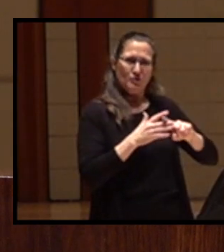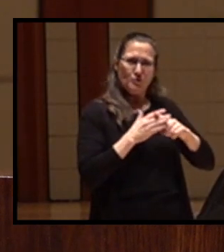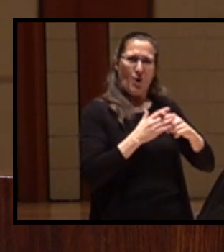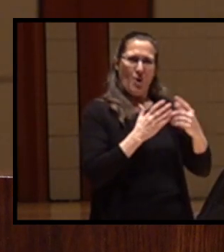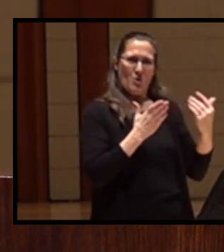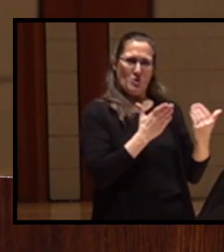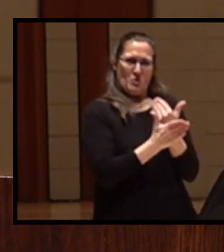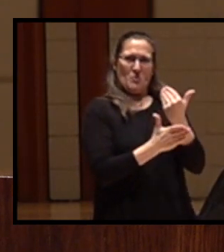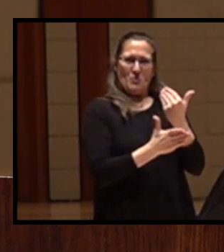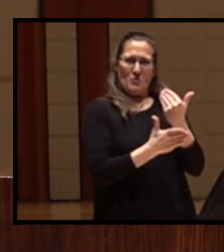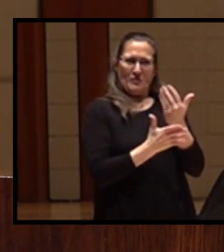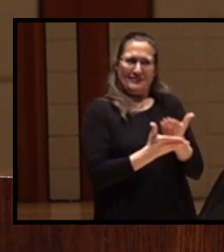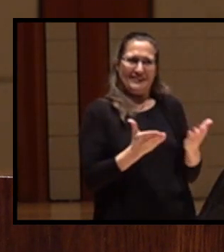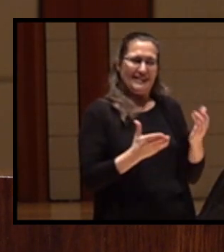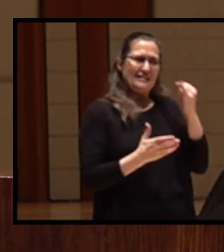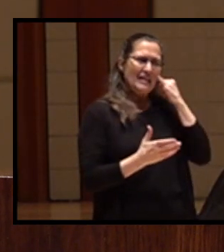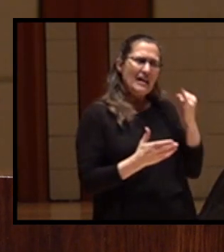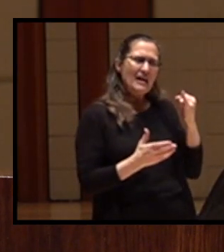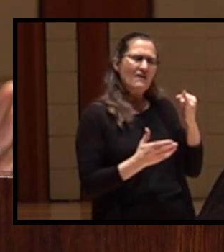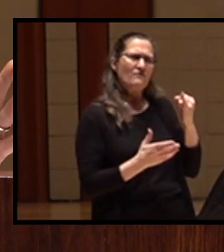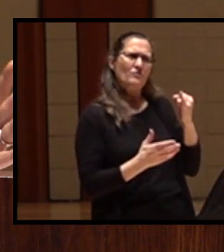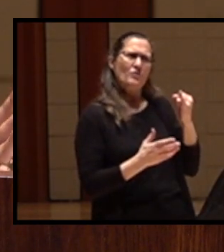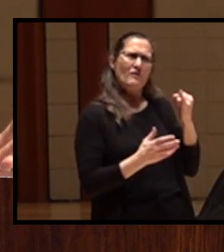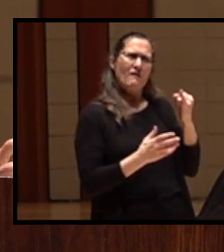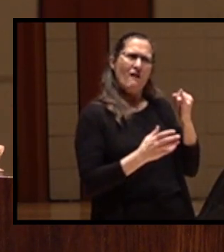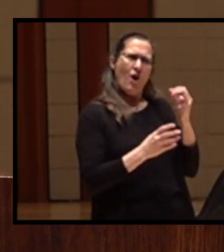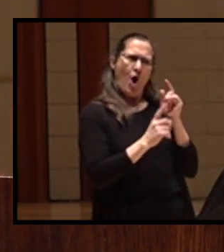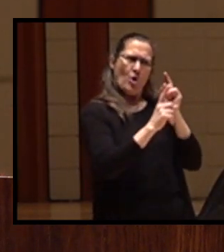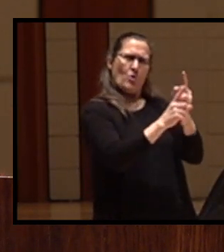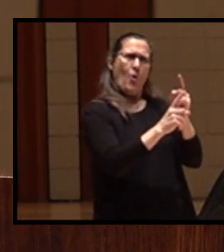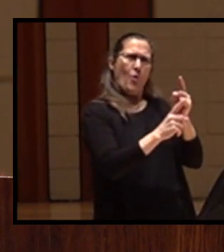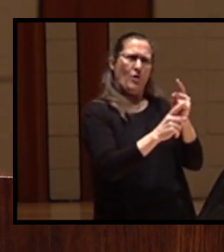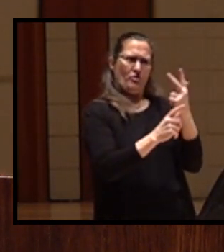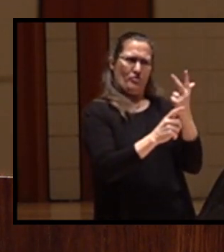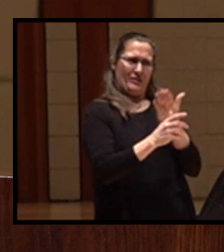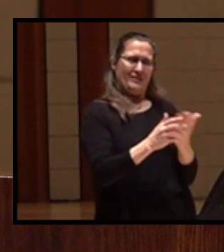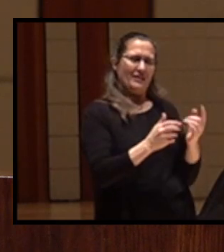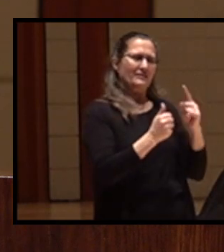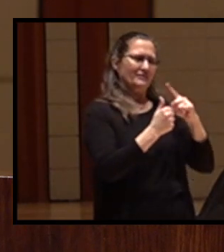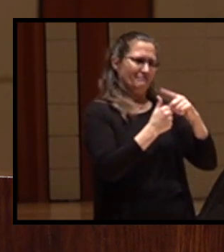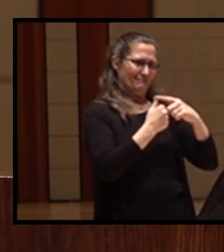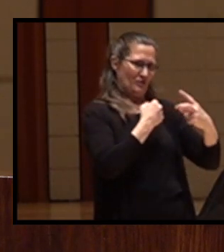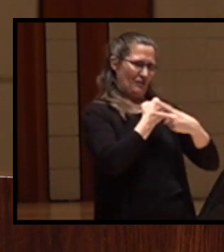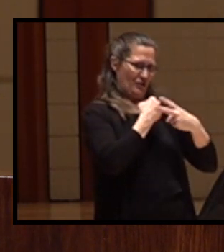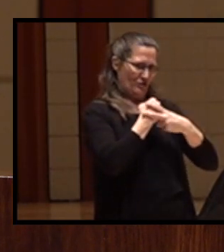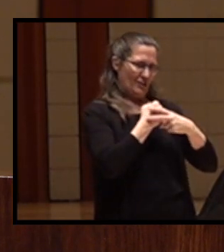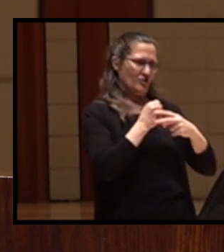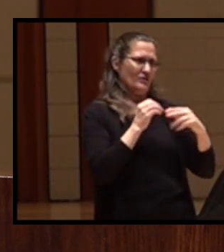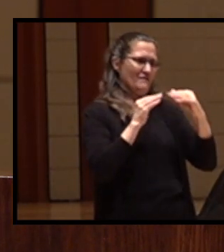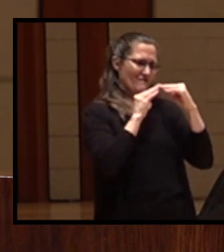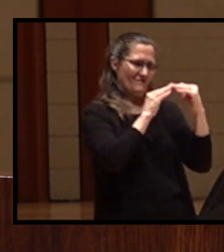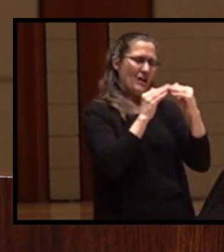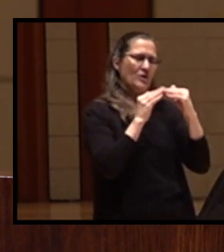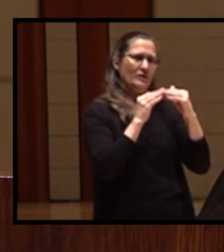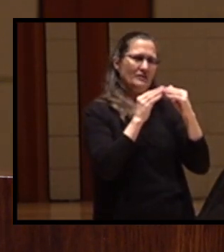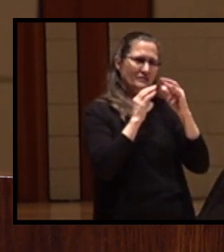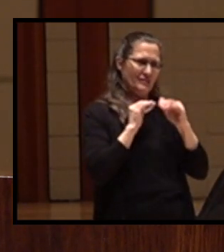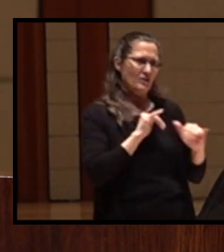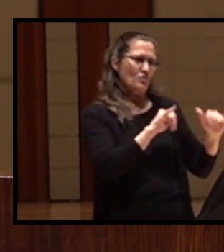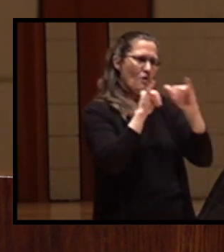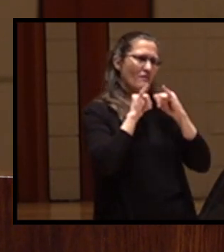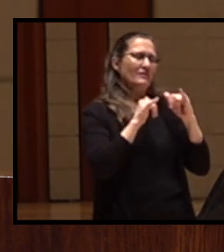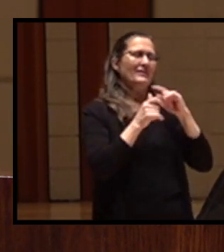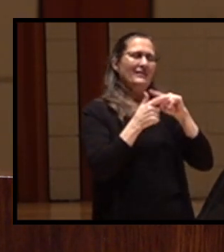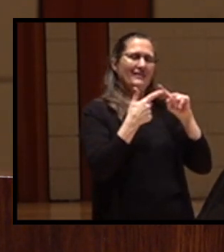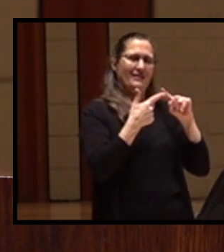look to manage Klamath Basin resources with three things in mind. Conservation, fairness, and equality, and